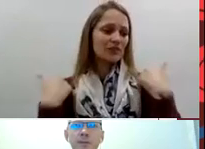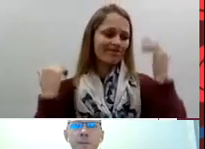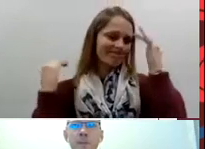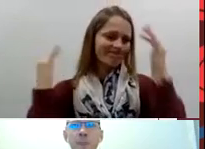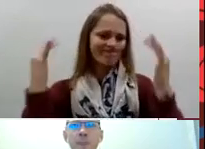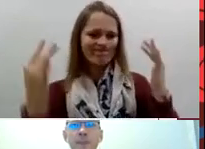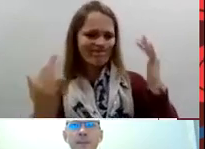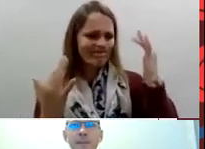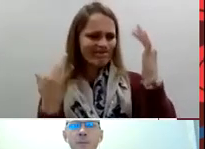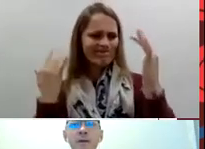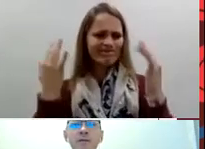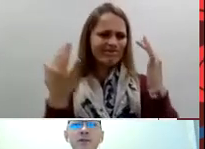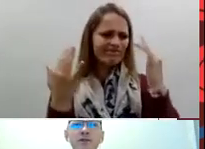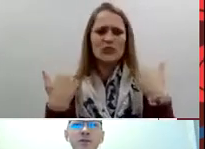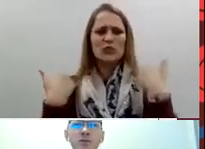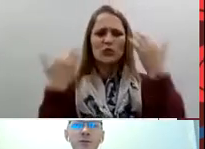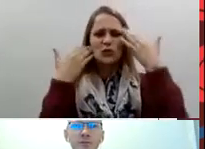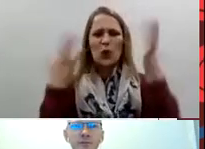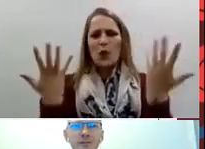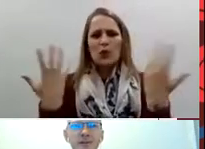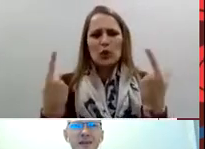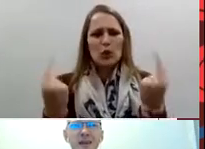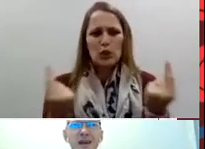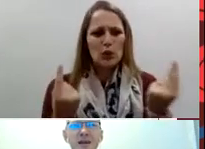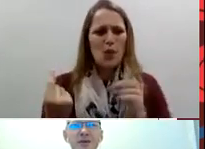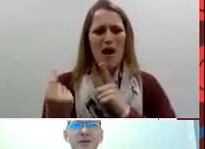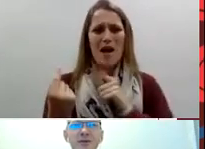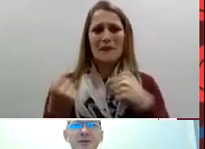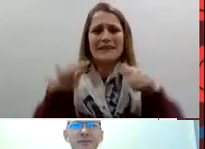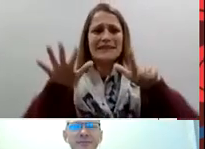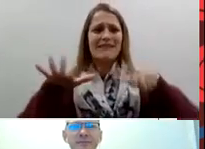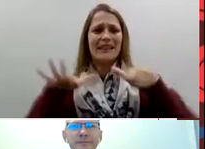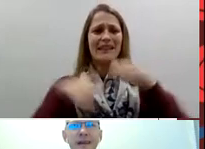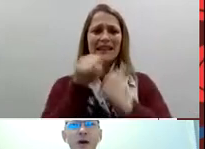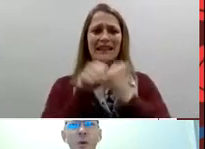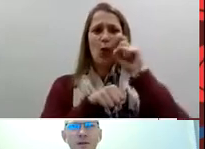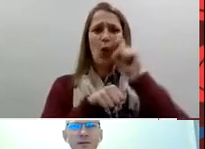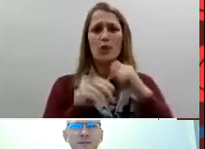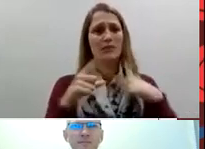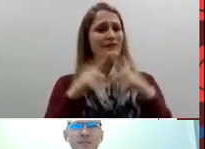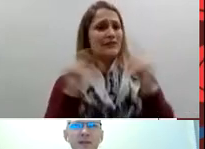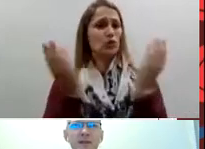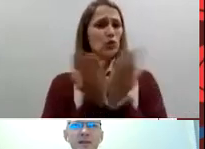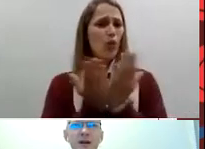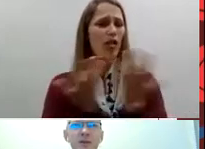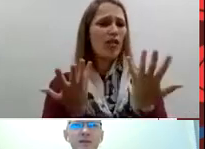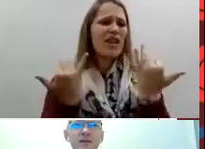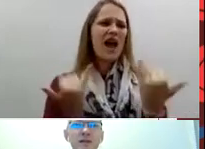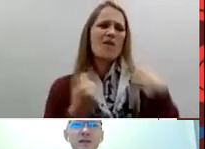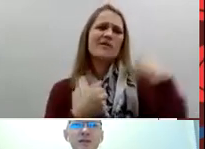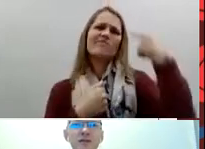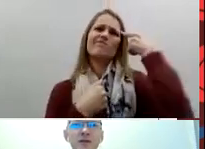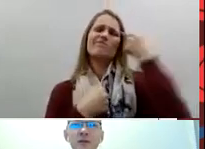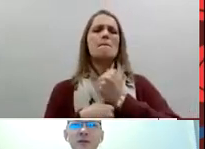school when I finished school I thought now what I was